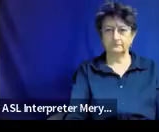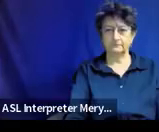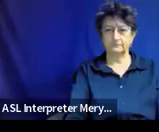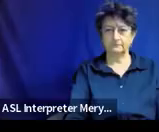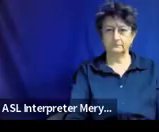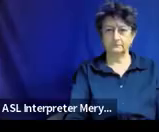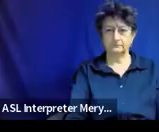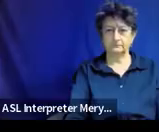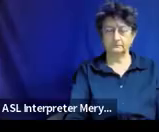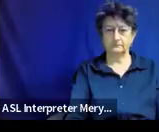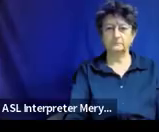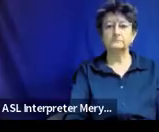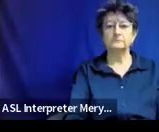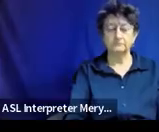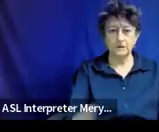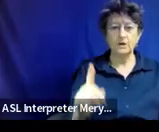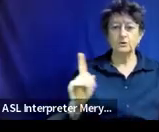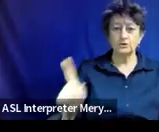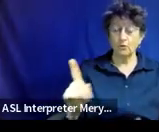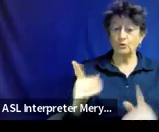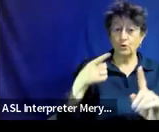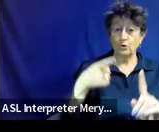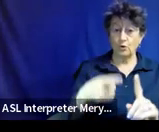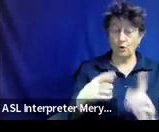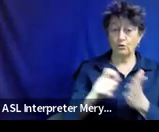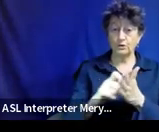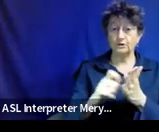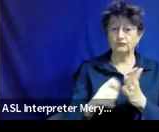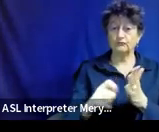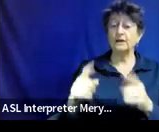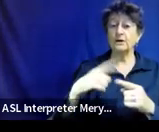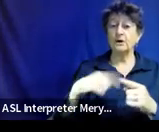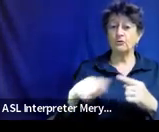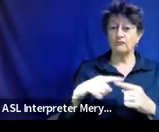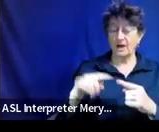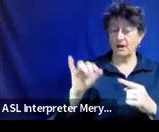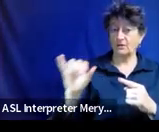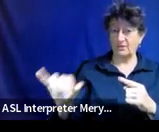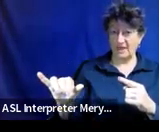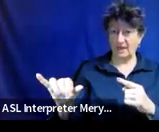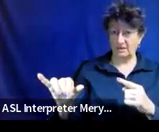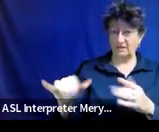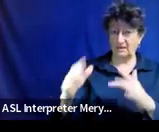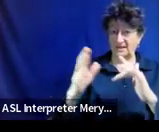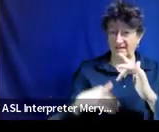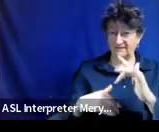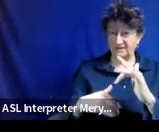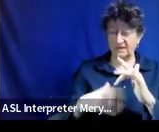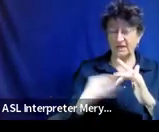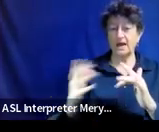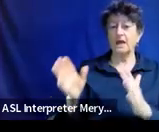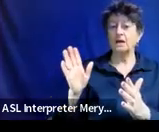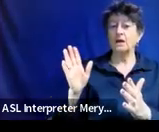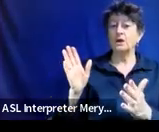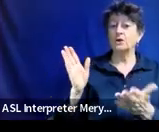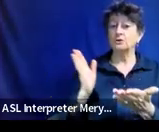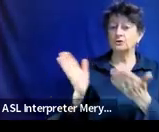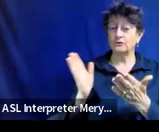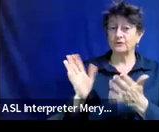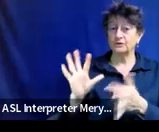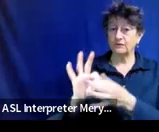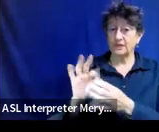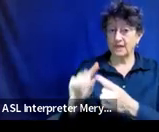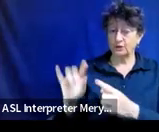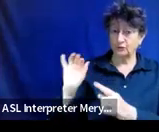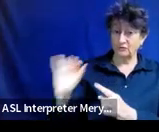deficit areas, and then your services would be related to those goals. So you wouldn't have any goals around science social